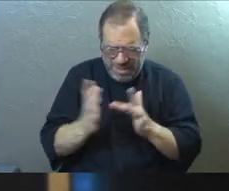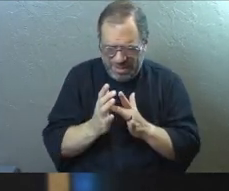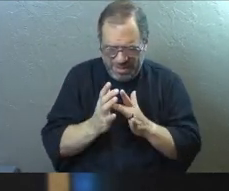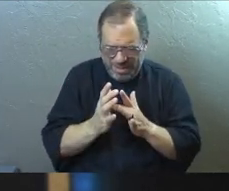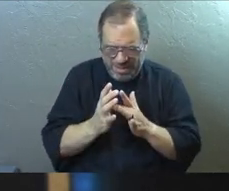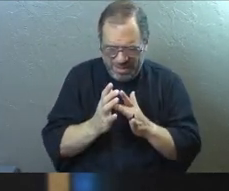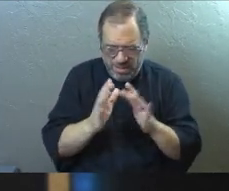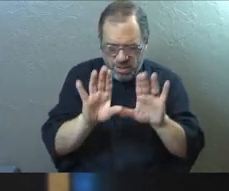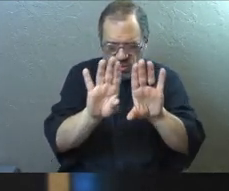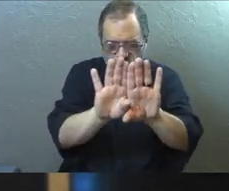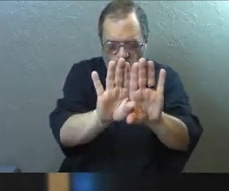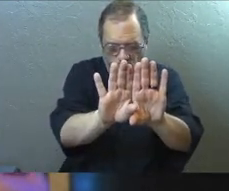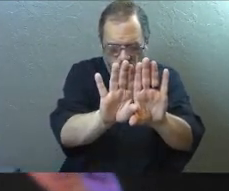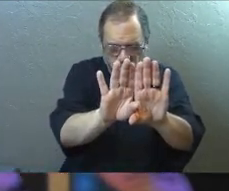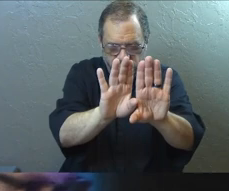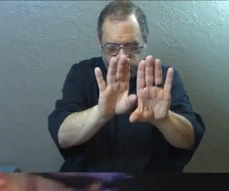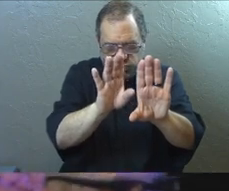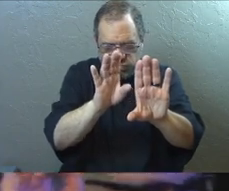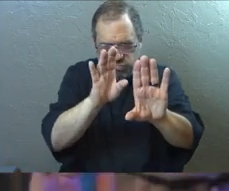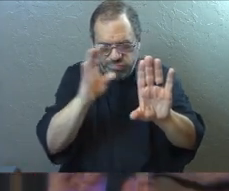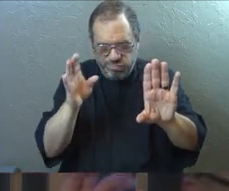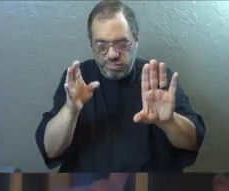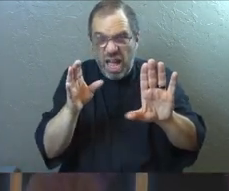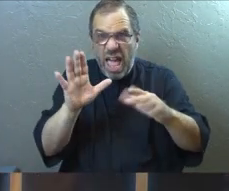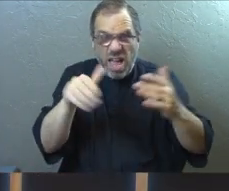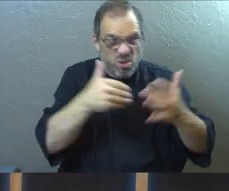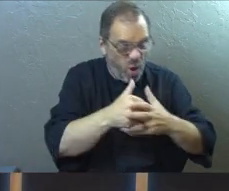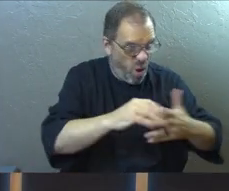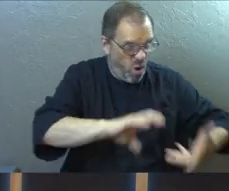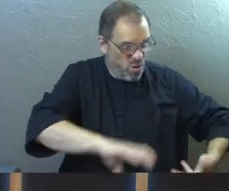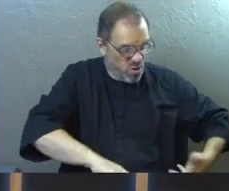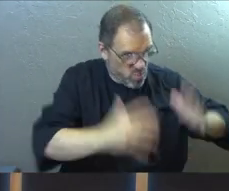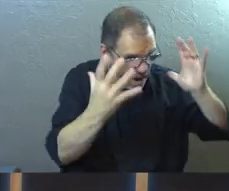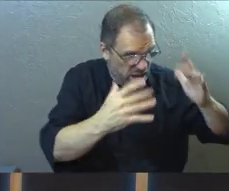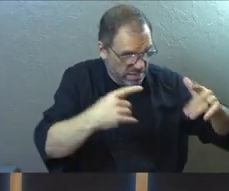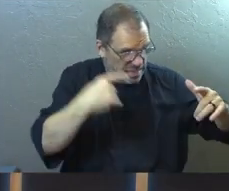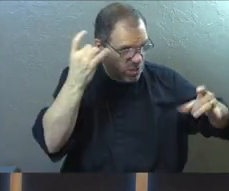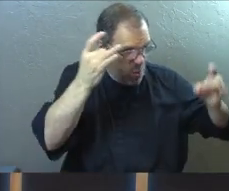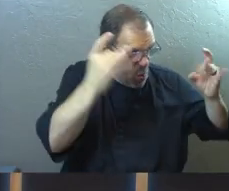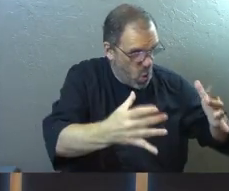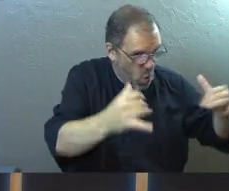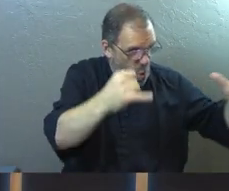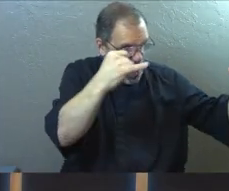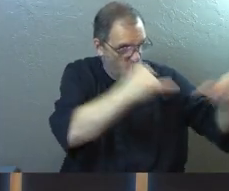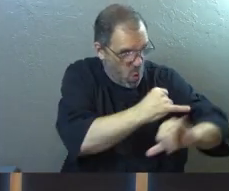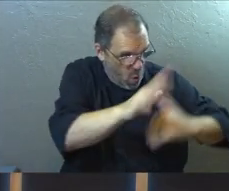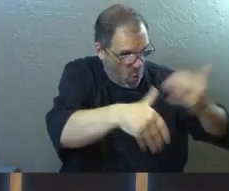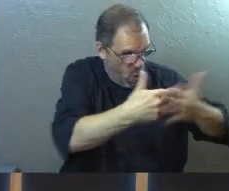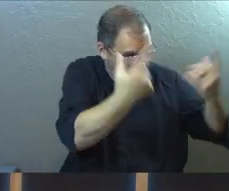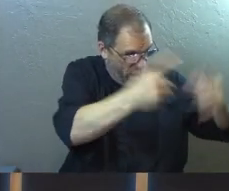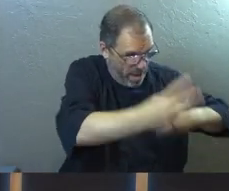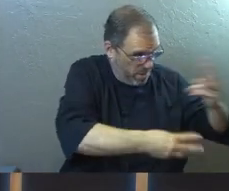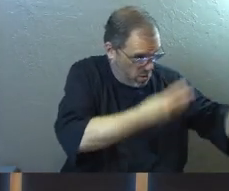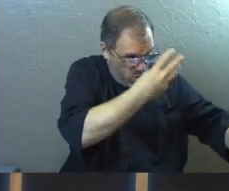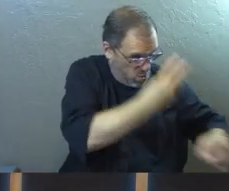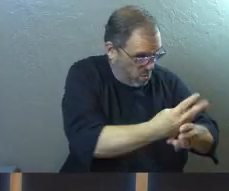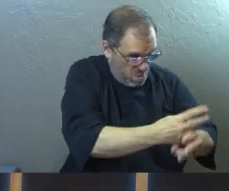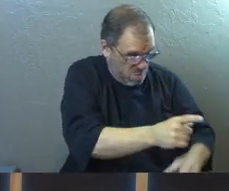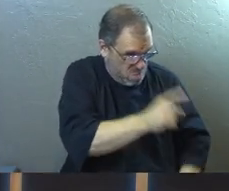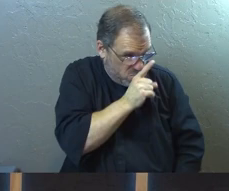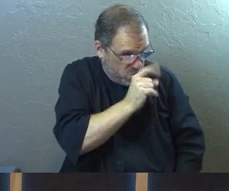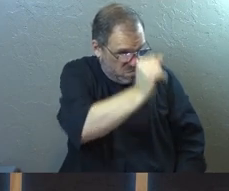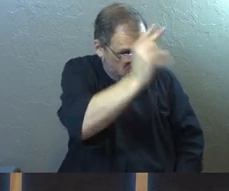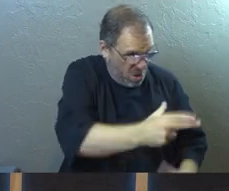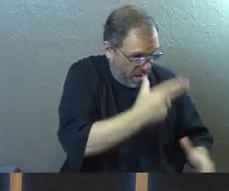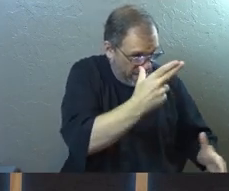up this shining door to you and says, in all the craziness, in all the chaos that's out there, and everything that does not speak of God,